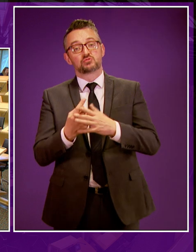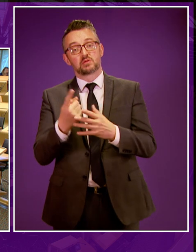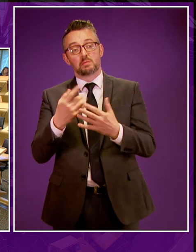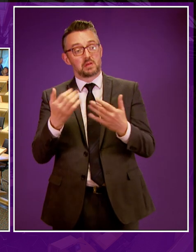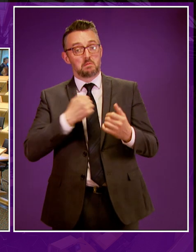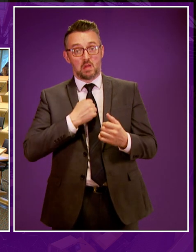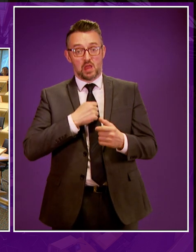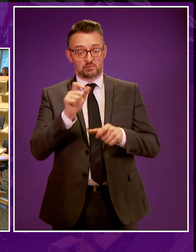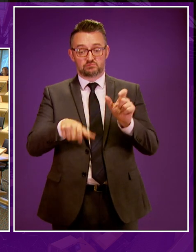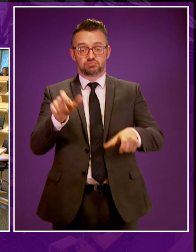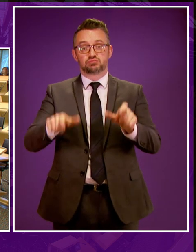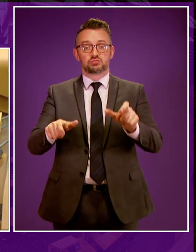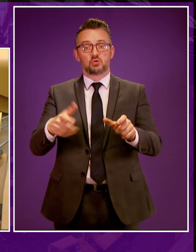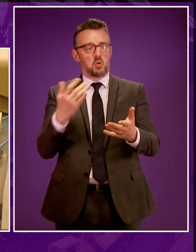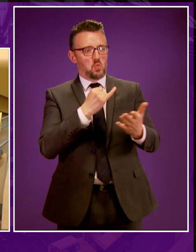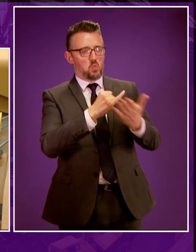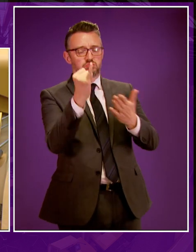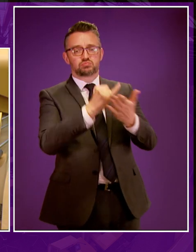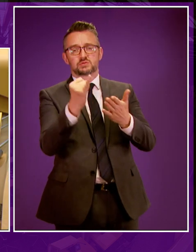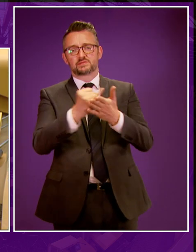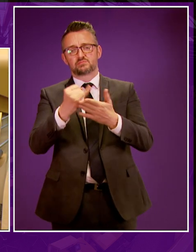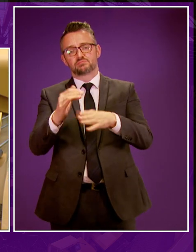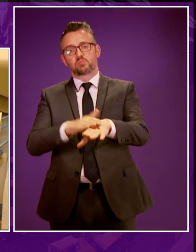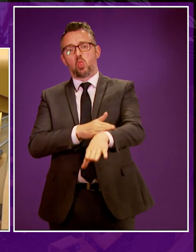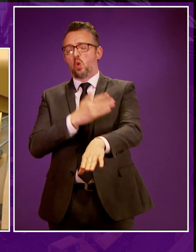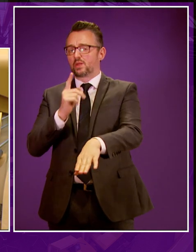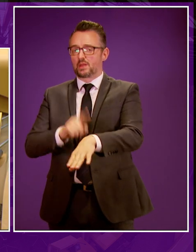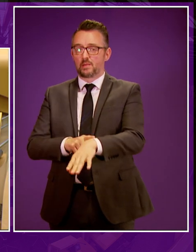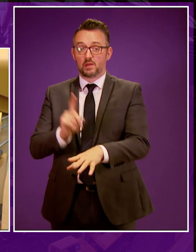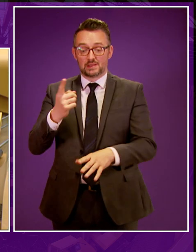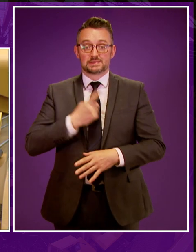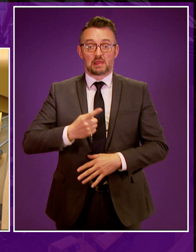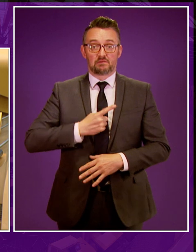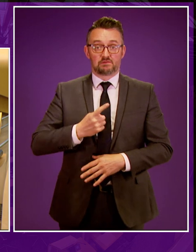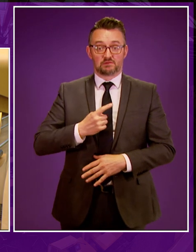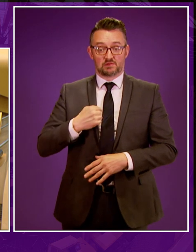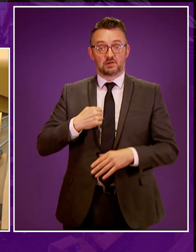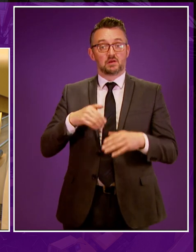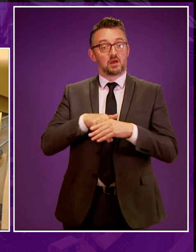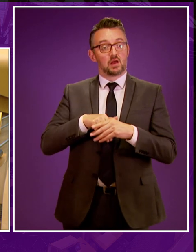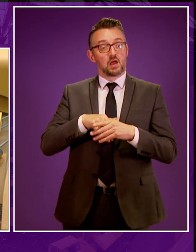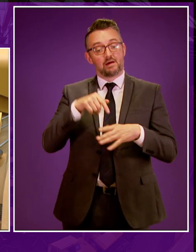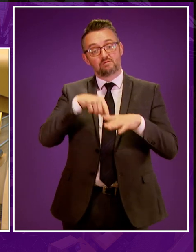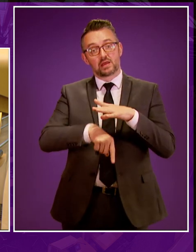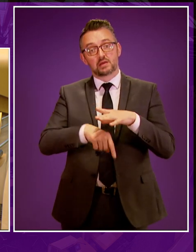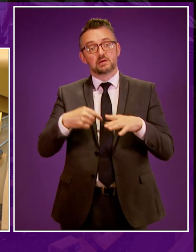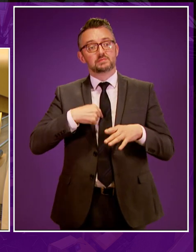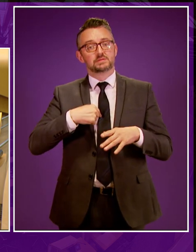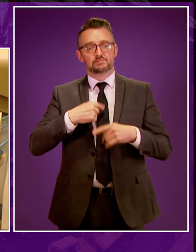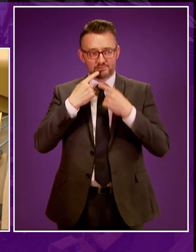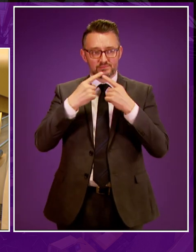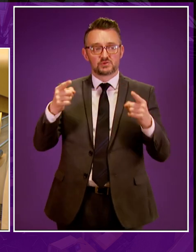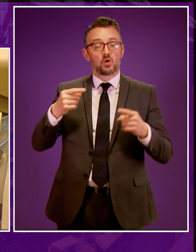constituents have been adamantly opposed to for some time. In fact, myself as a candidate, my position against fracking was an issue that I